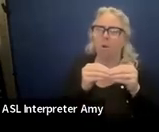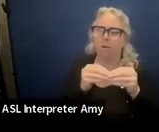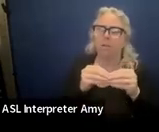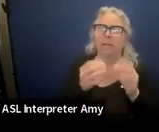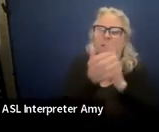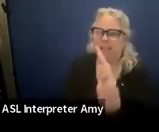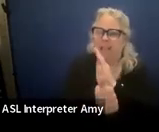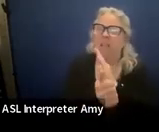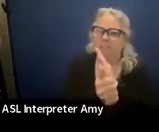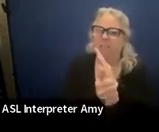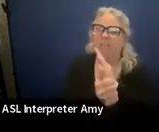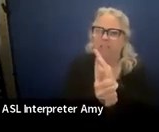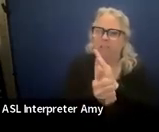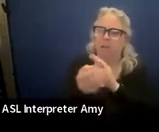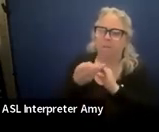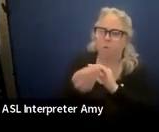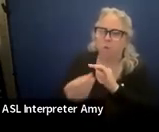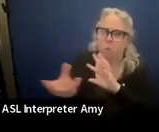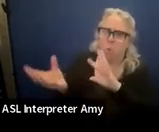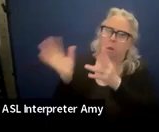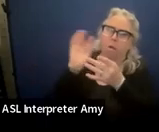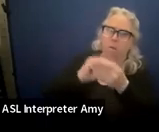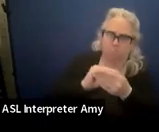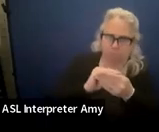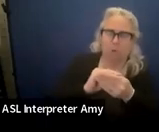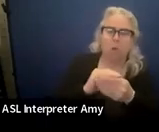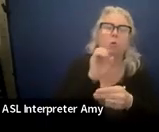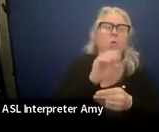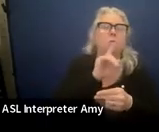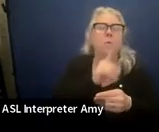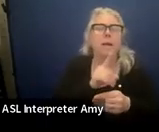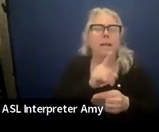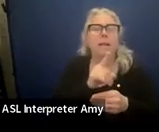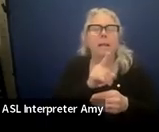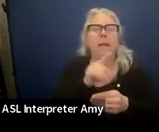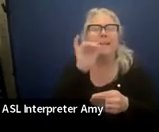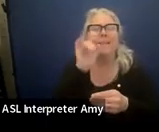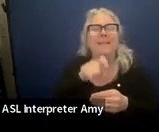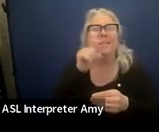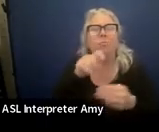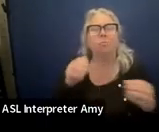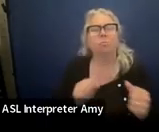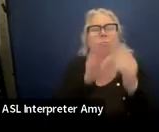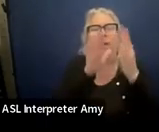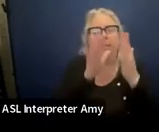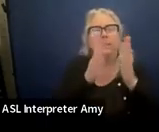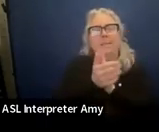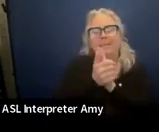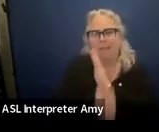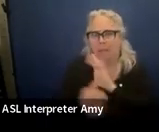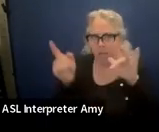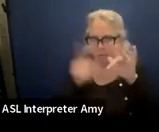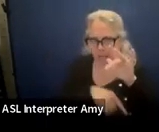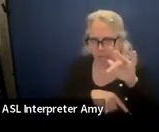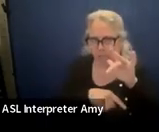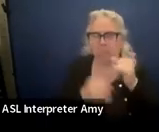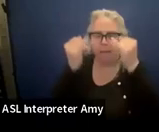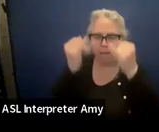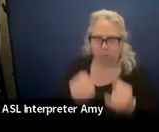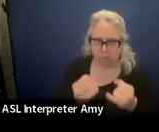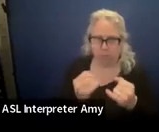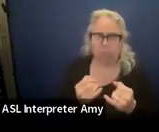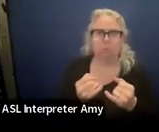need to address the student's skill gaps. Right? They are individualized to the student's needs.